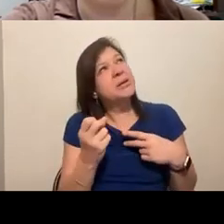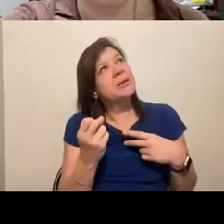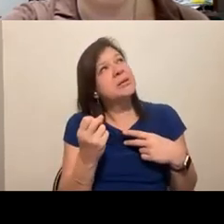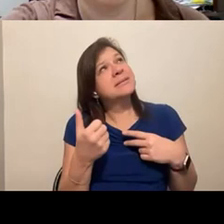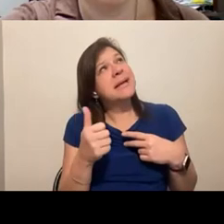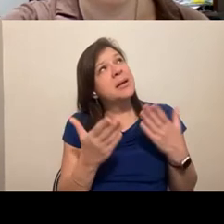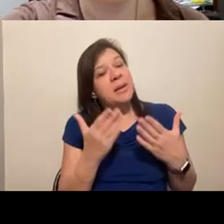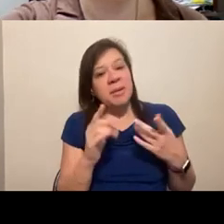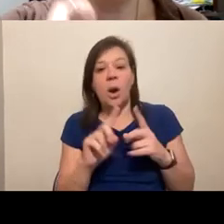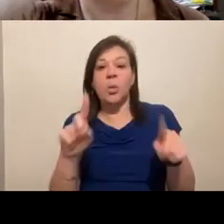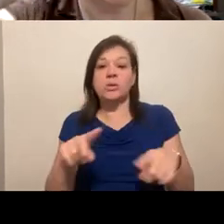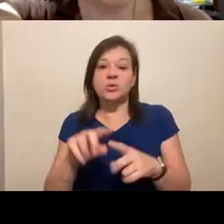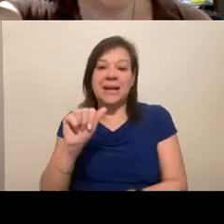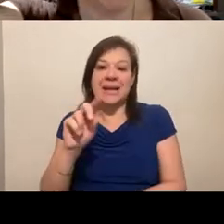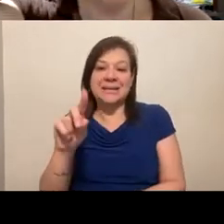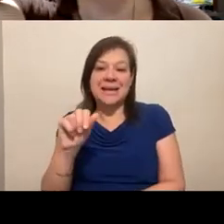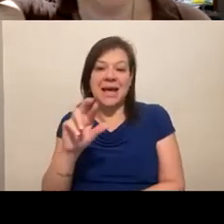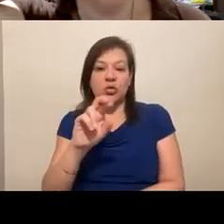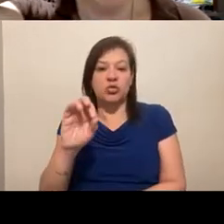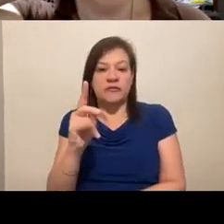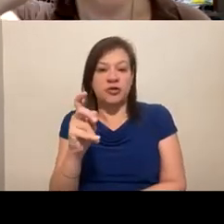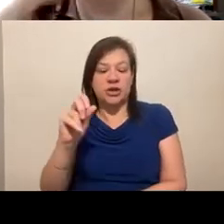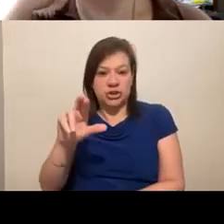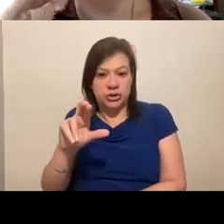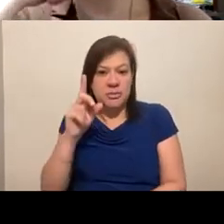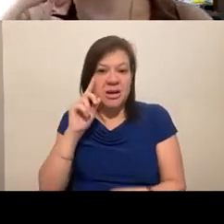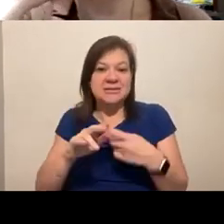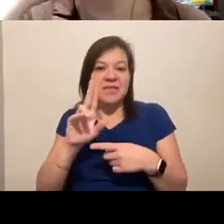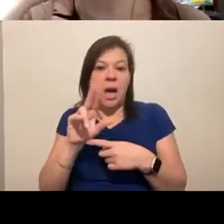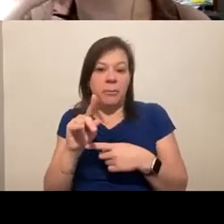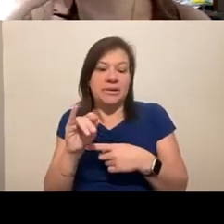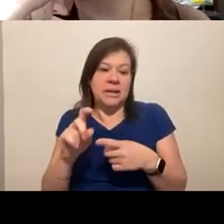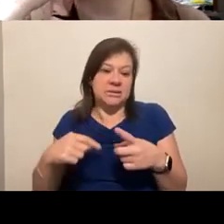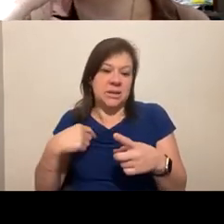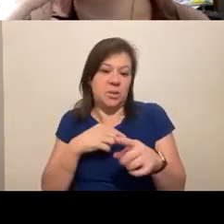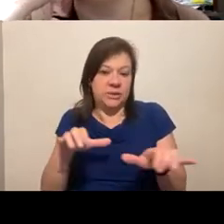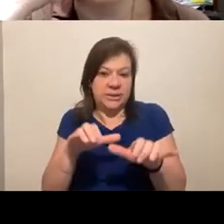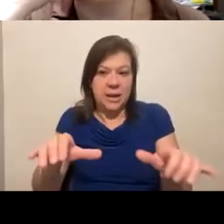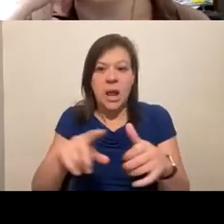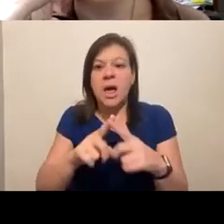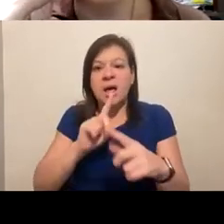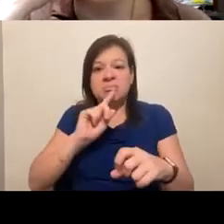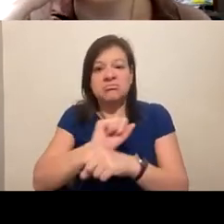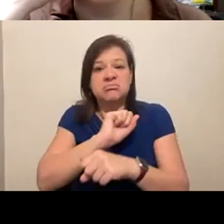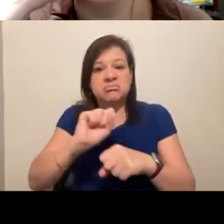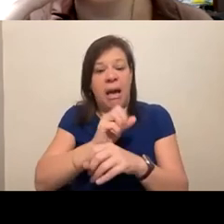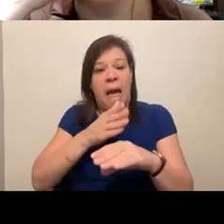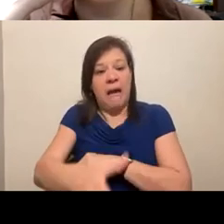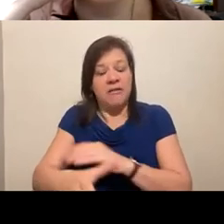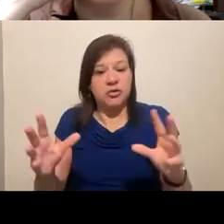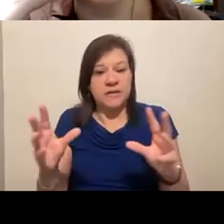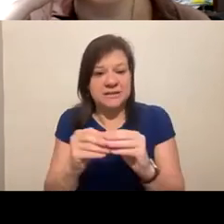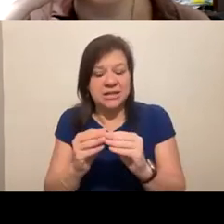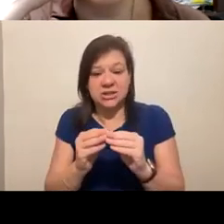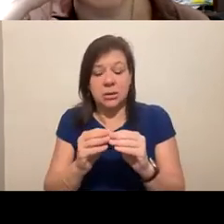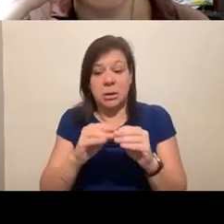gone to an ADA refresher because of the updates that were done. And literally after the session, ran